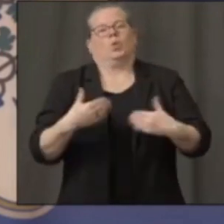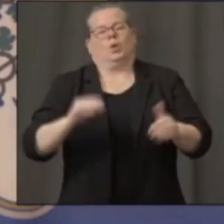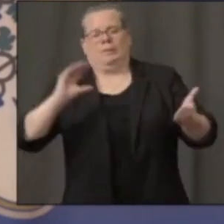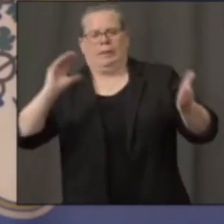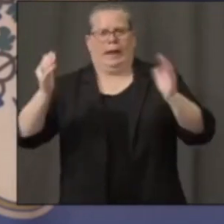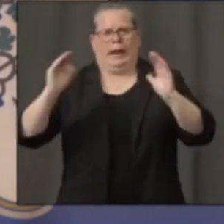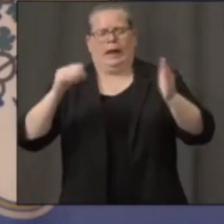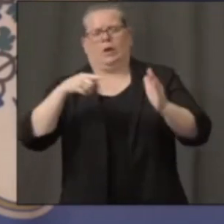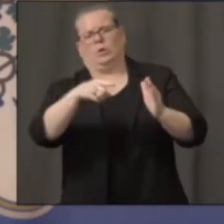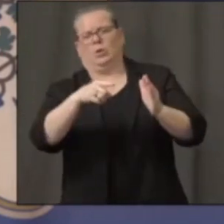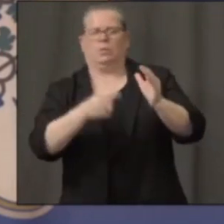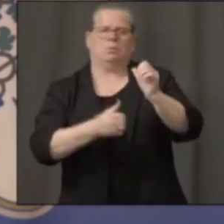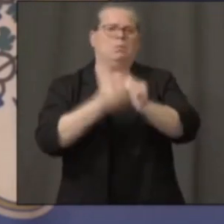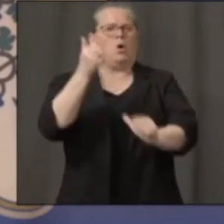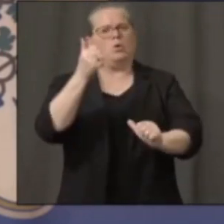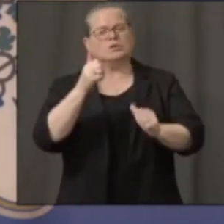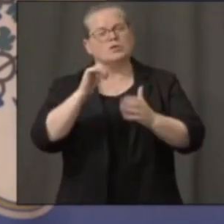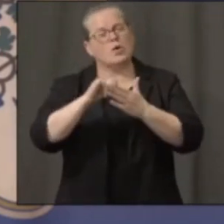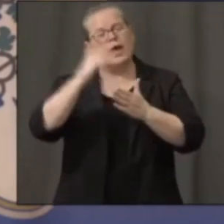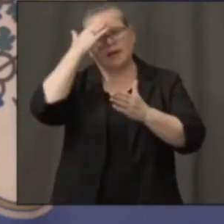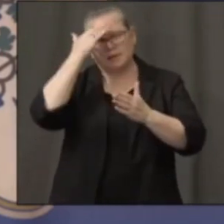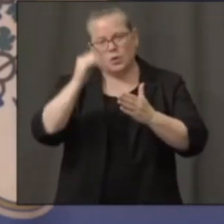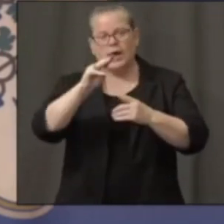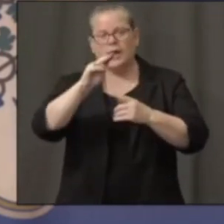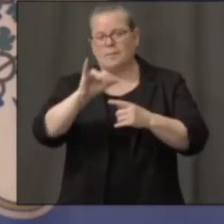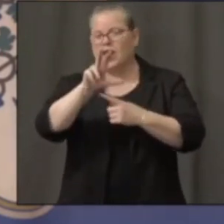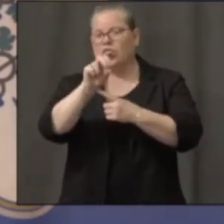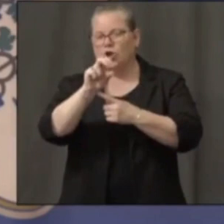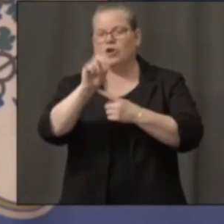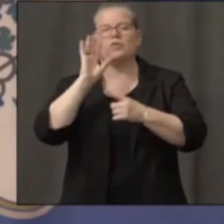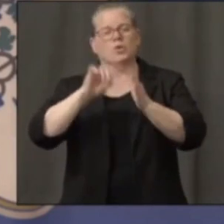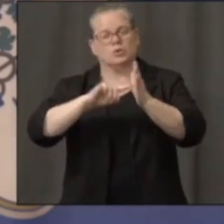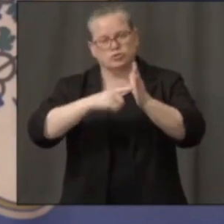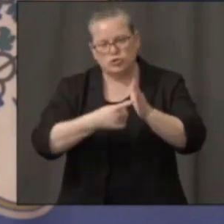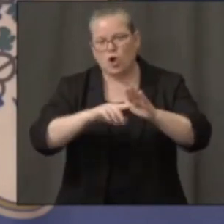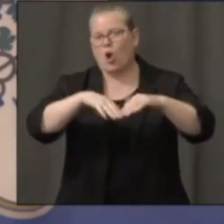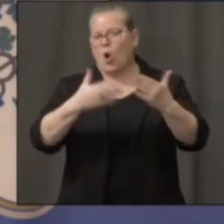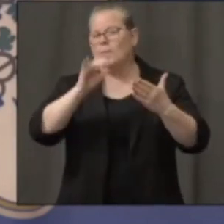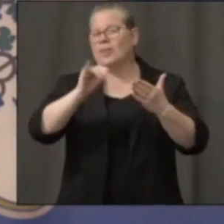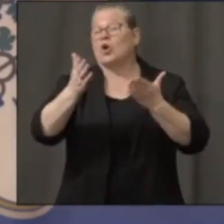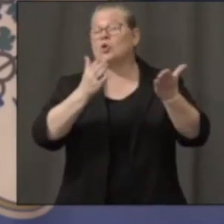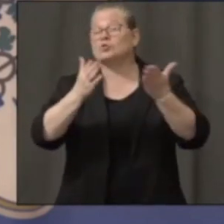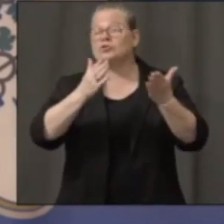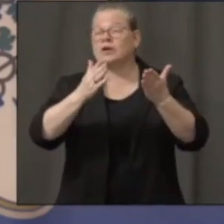to get slowly back on their feet and get those people back in the game.